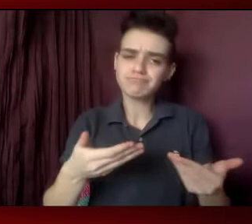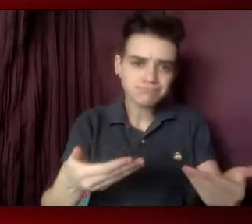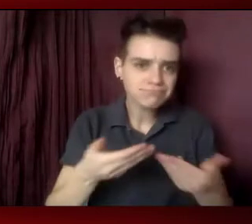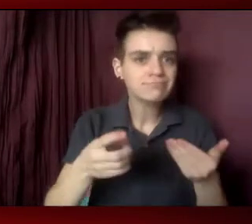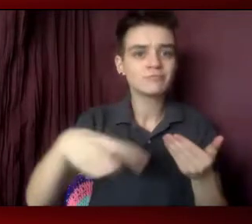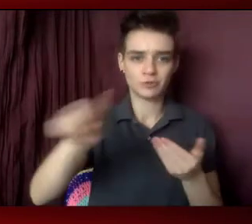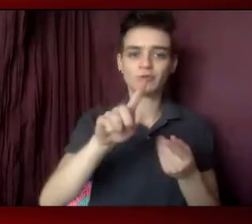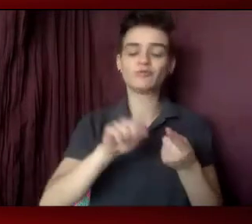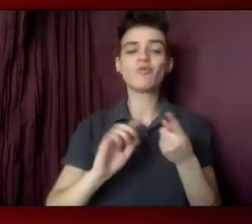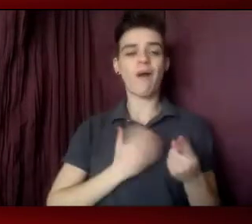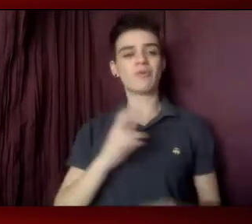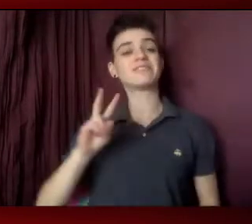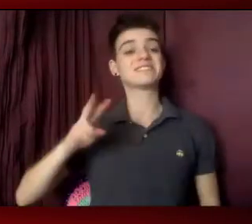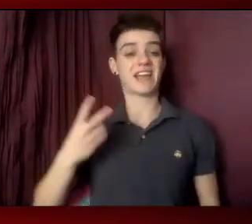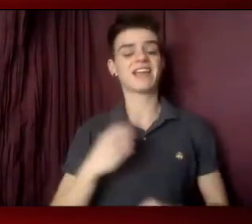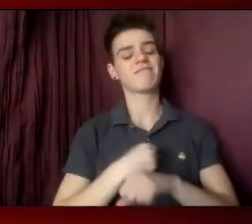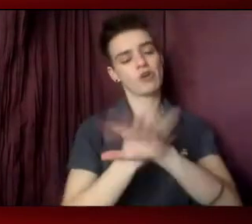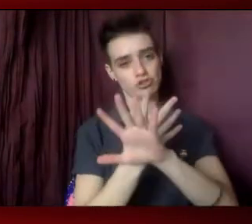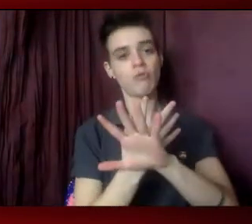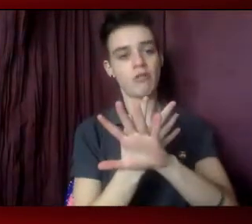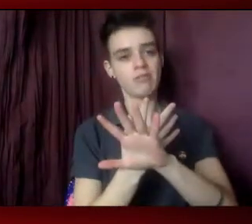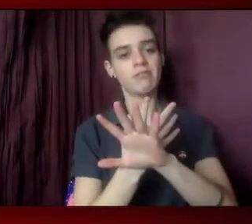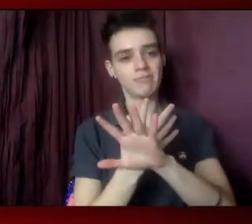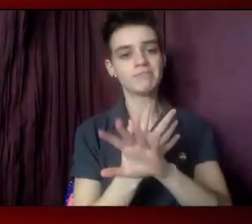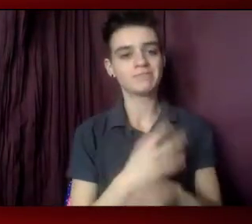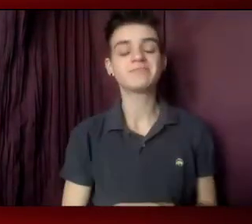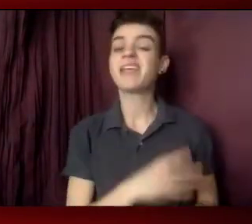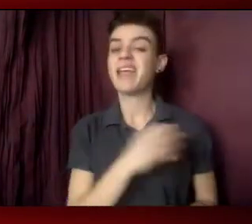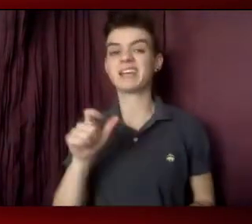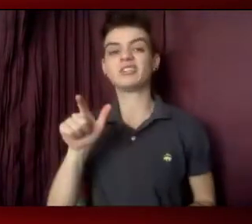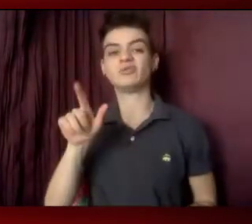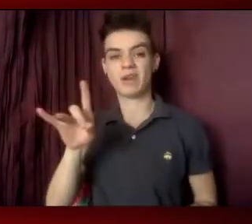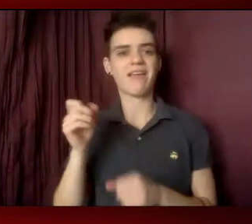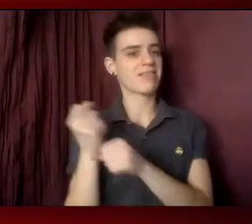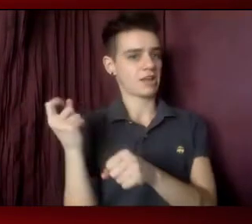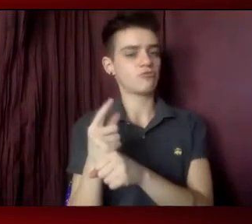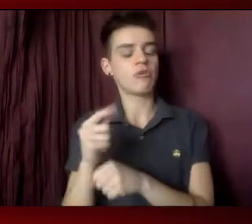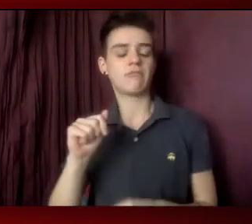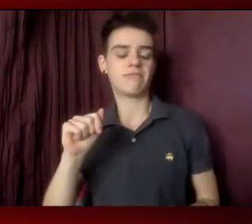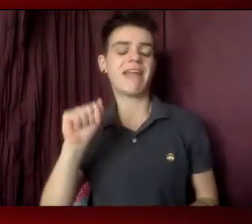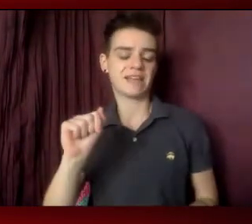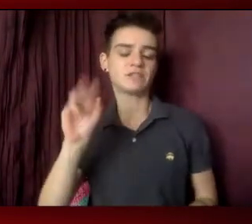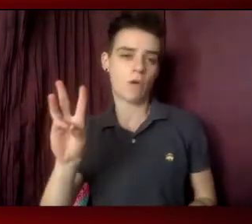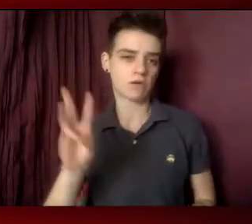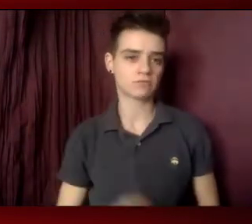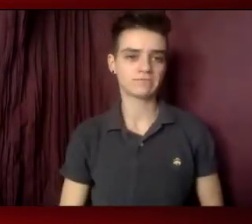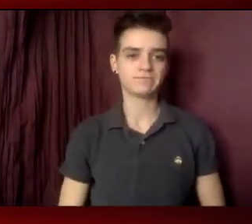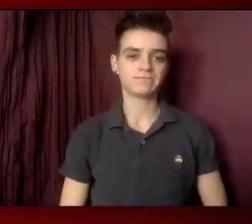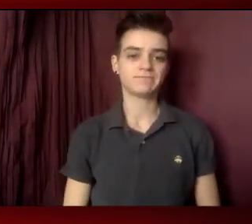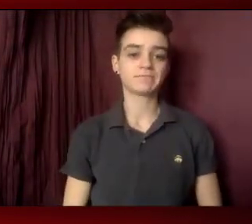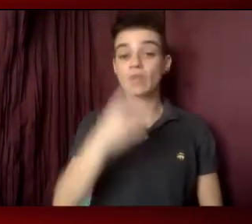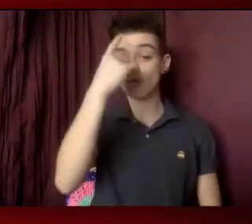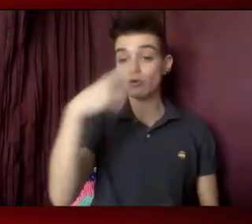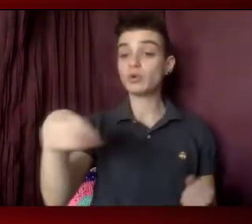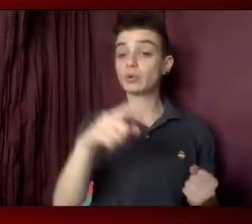to our second virtual and 28th annual AIDS Watch. For all of you living